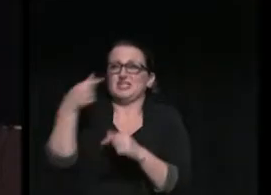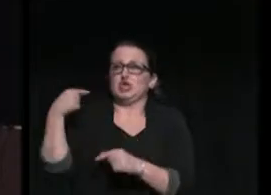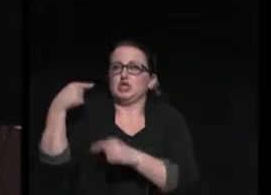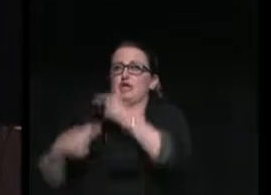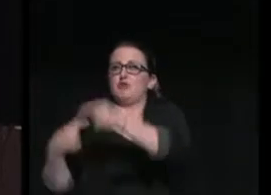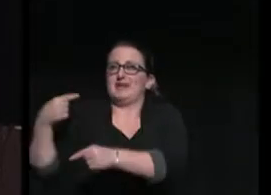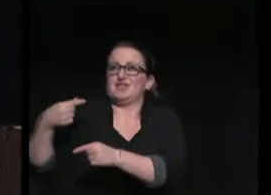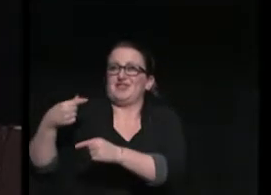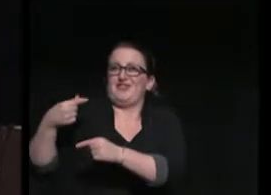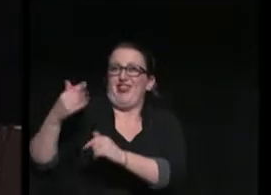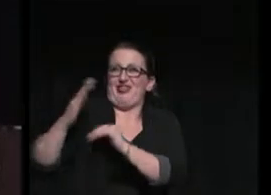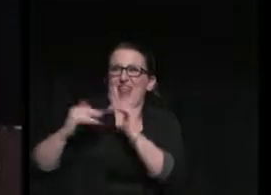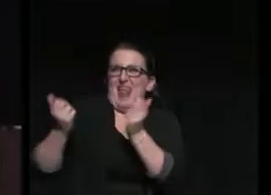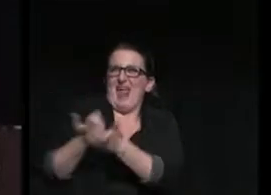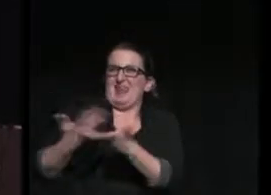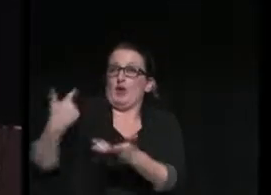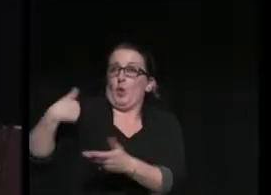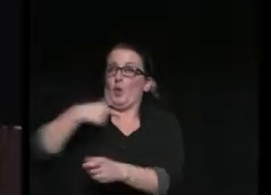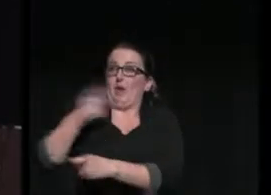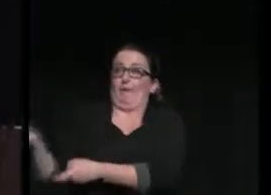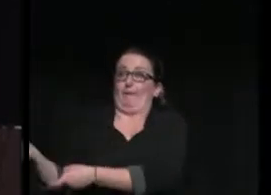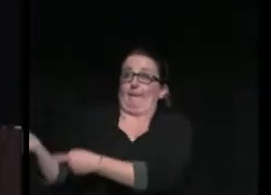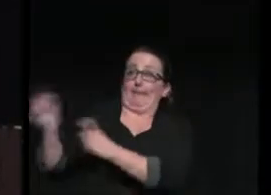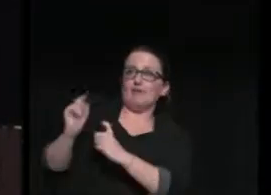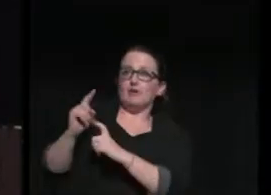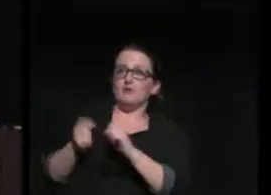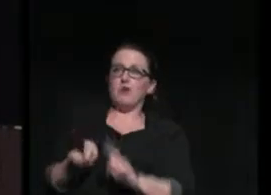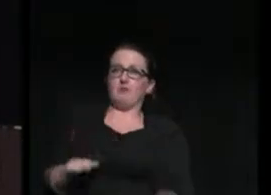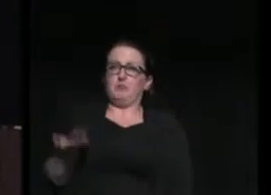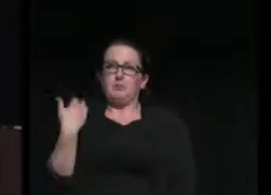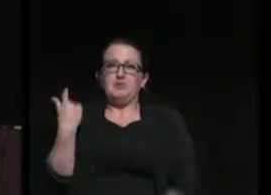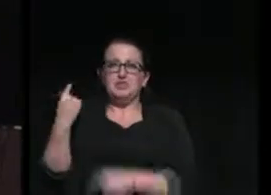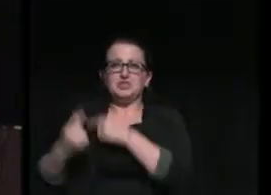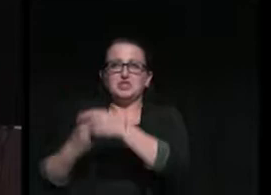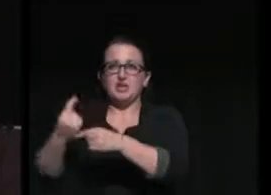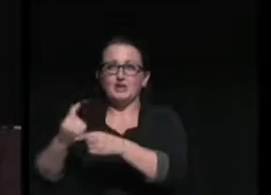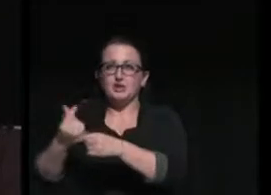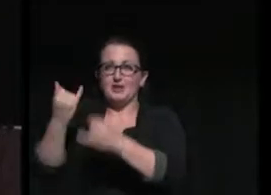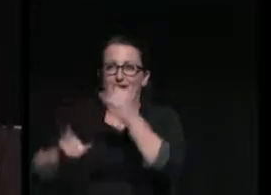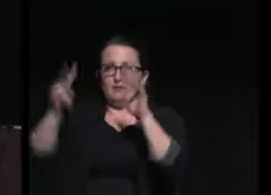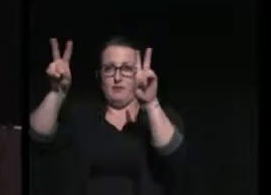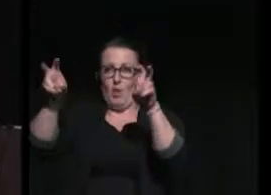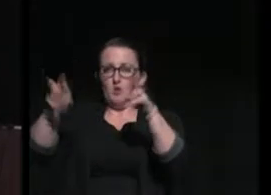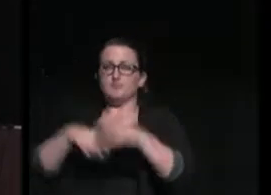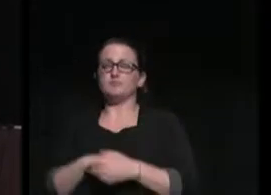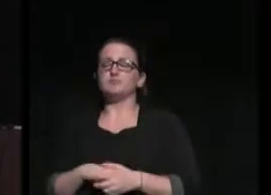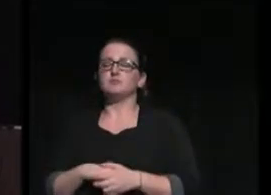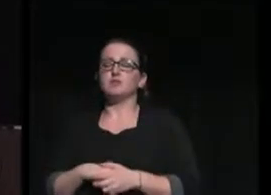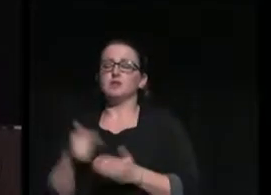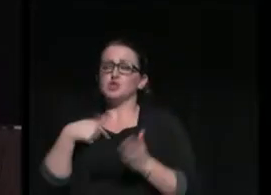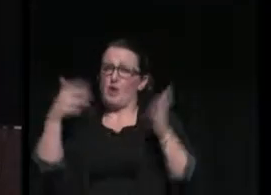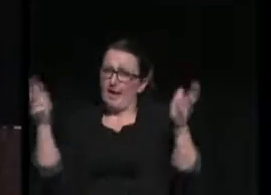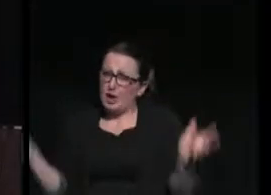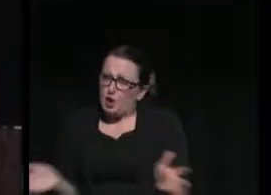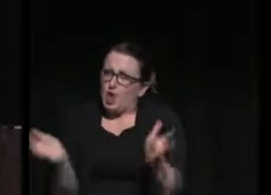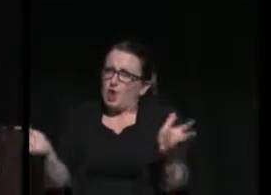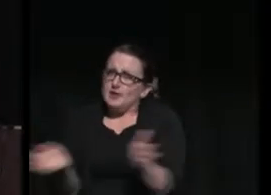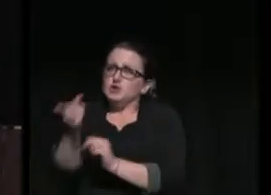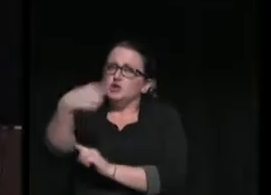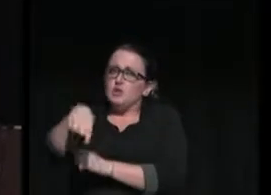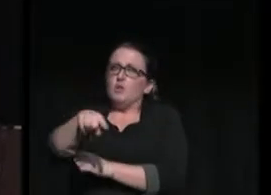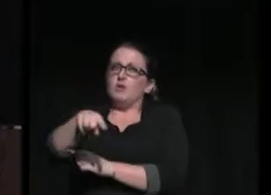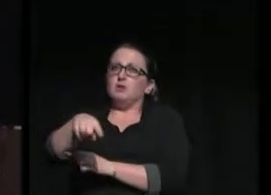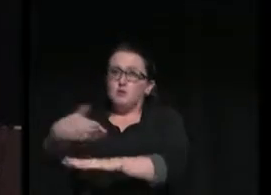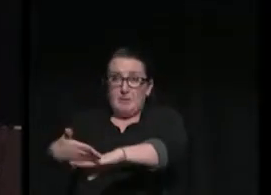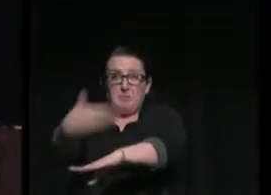inherited it from the last generation. End of quote. And so I urge you to make this